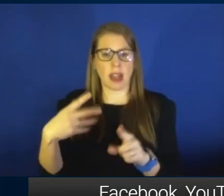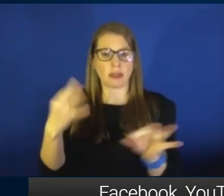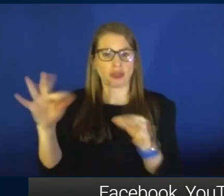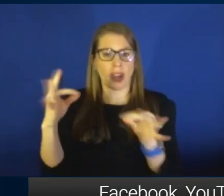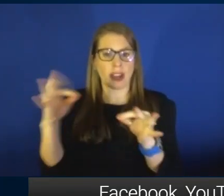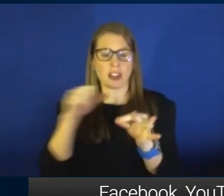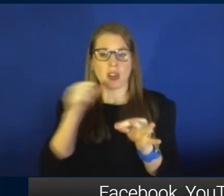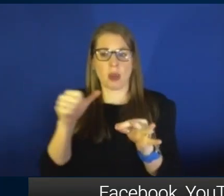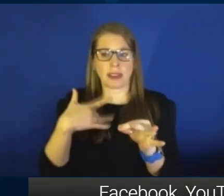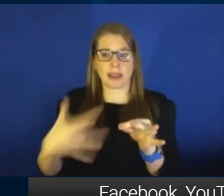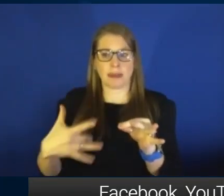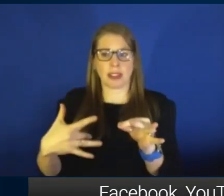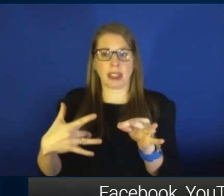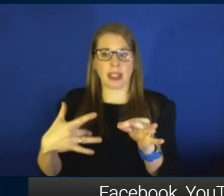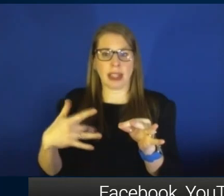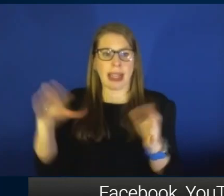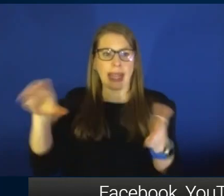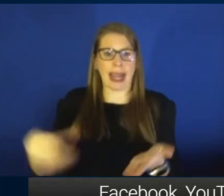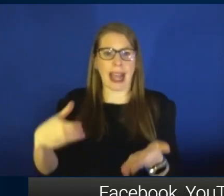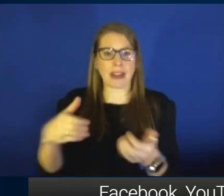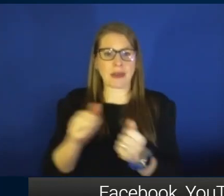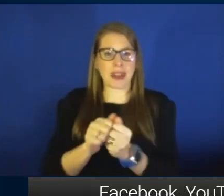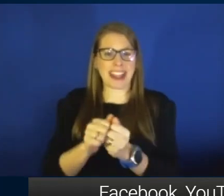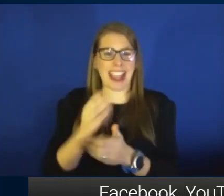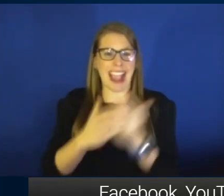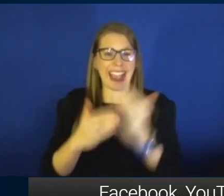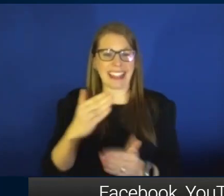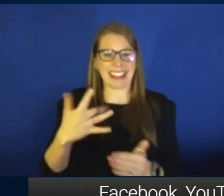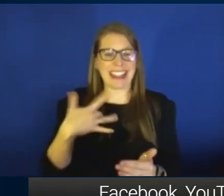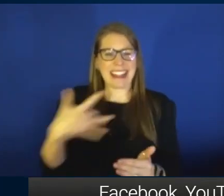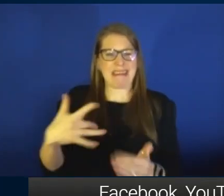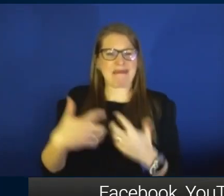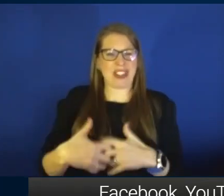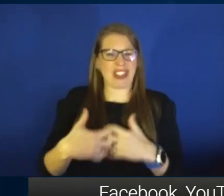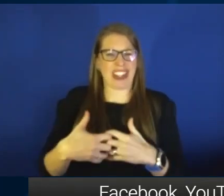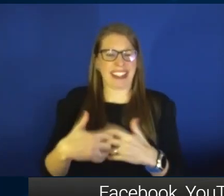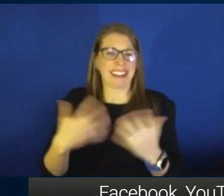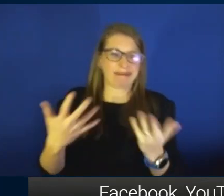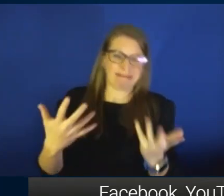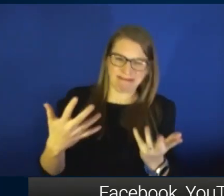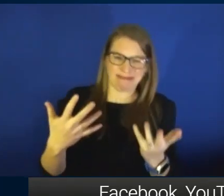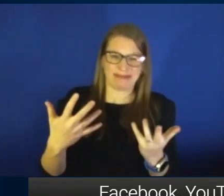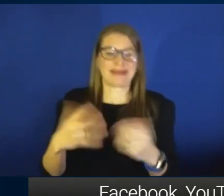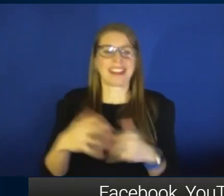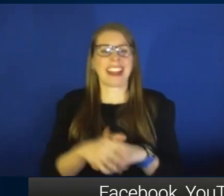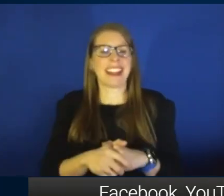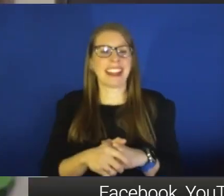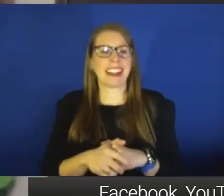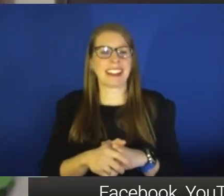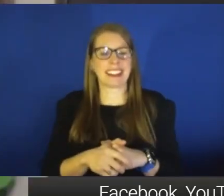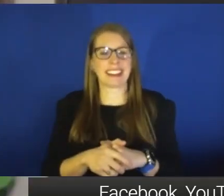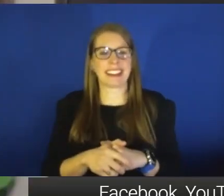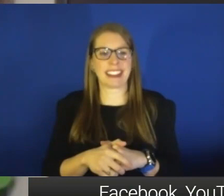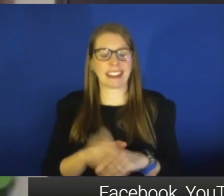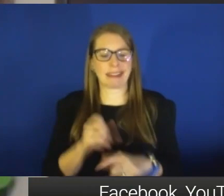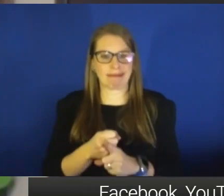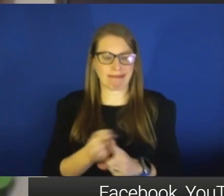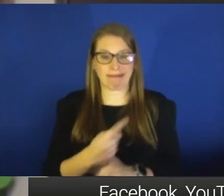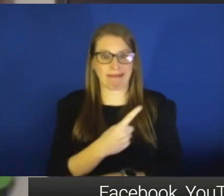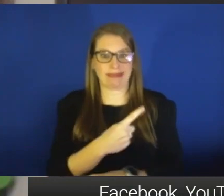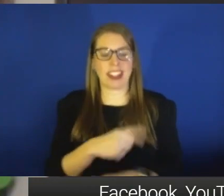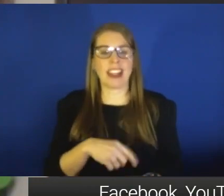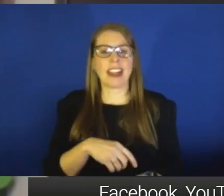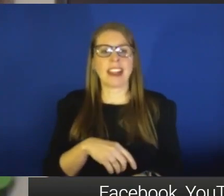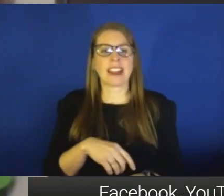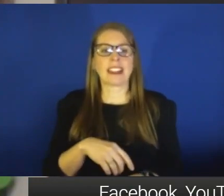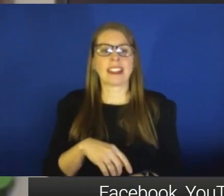don't usually collect it with their hands. There's usually machines that do it. But it's been, especially with the variant lineage detection, it has